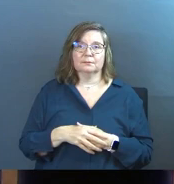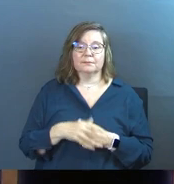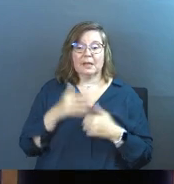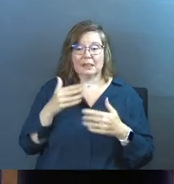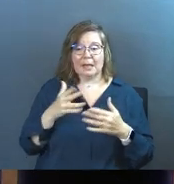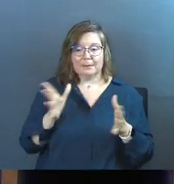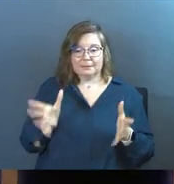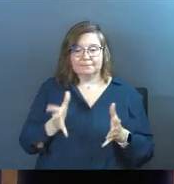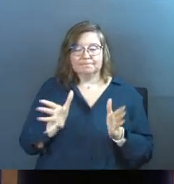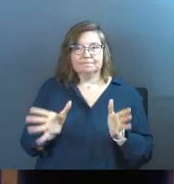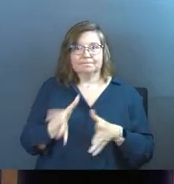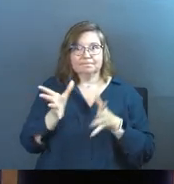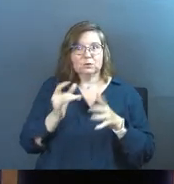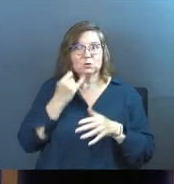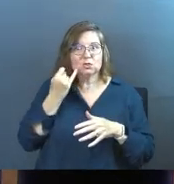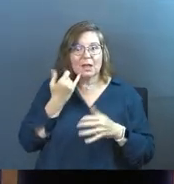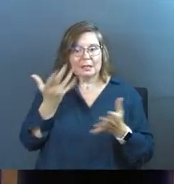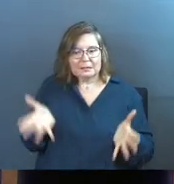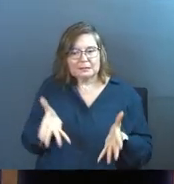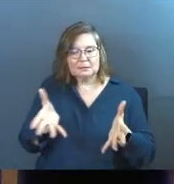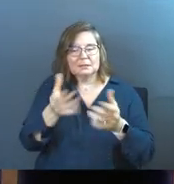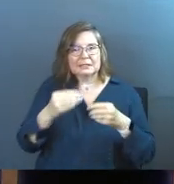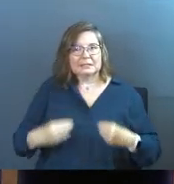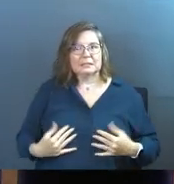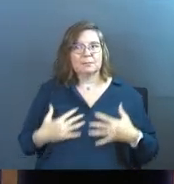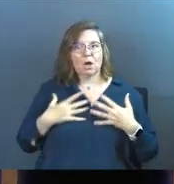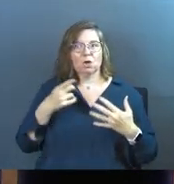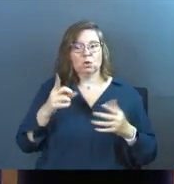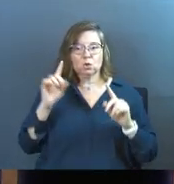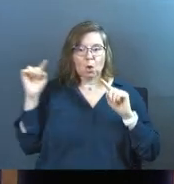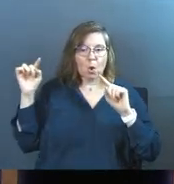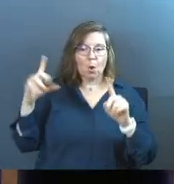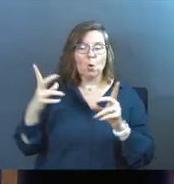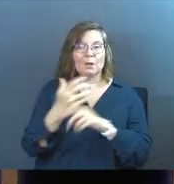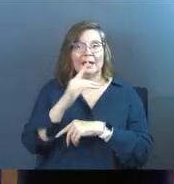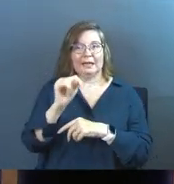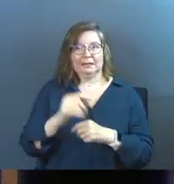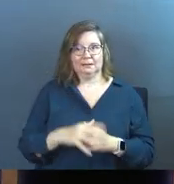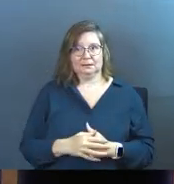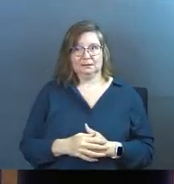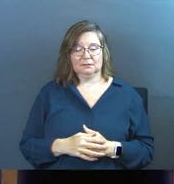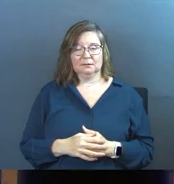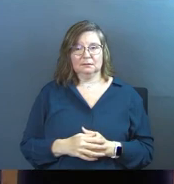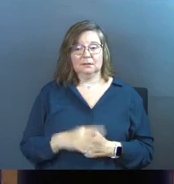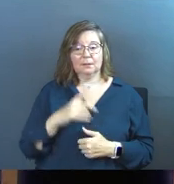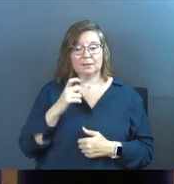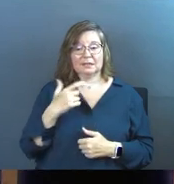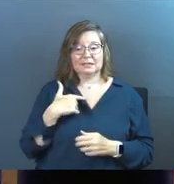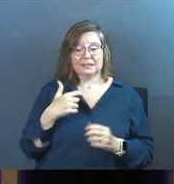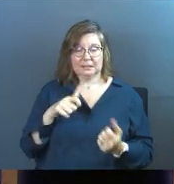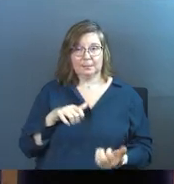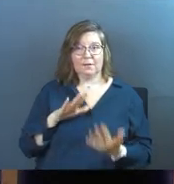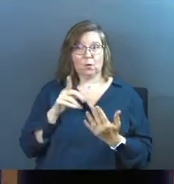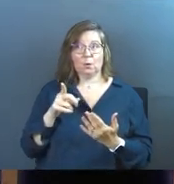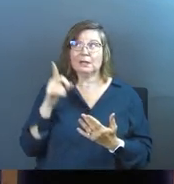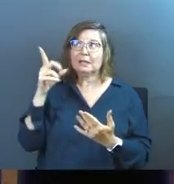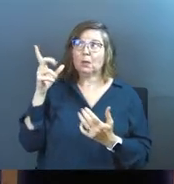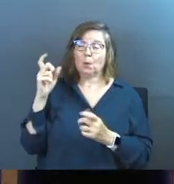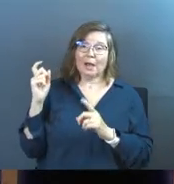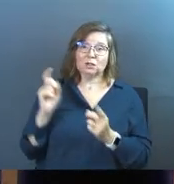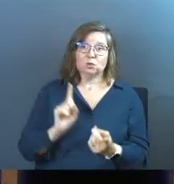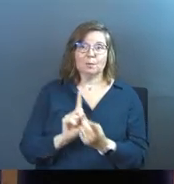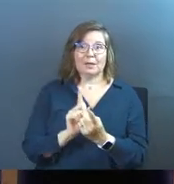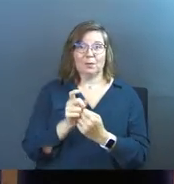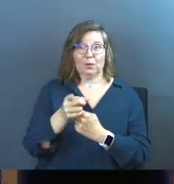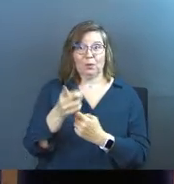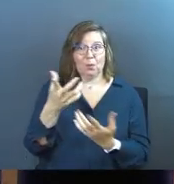Let me stir you to jealousy. Let me inspire you. Go get it. Because it's before you and he wants to